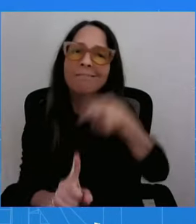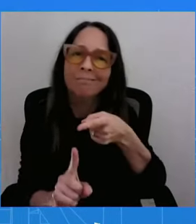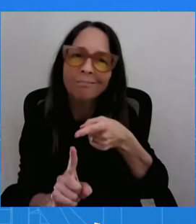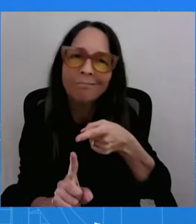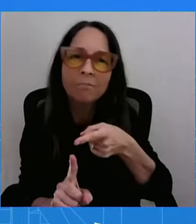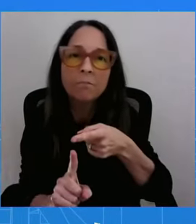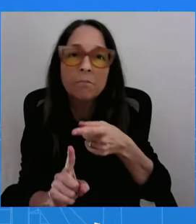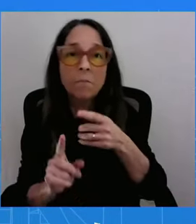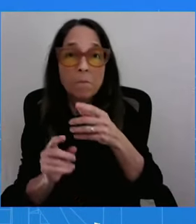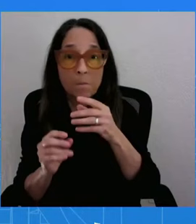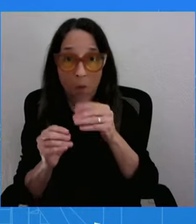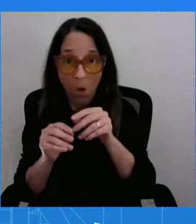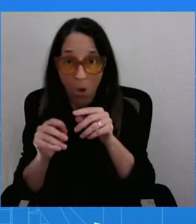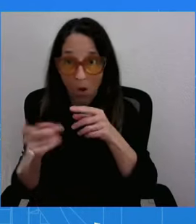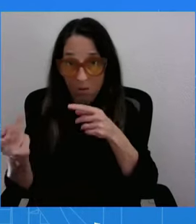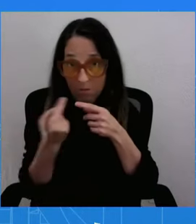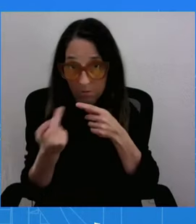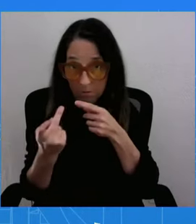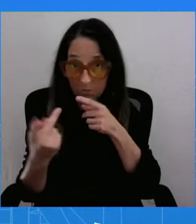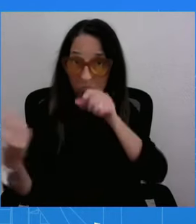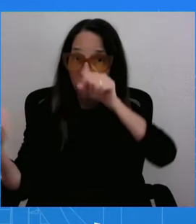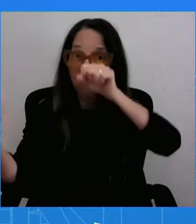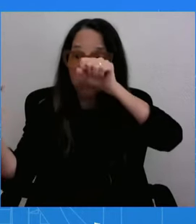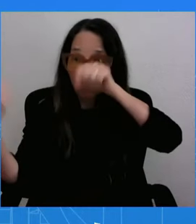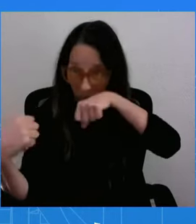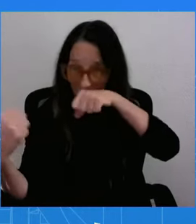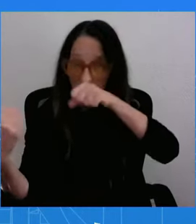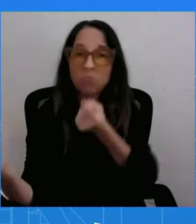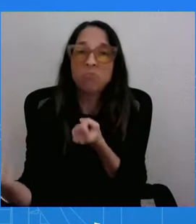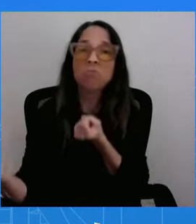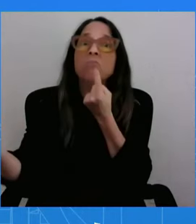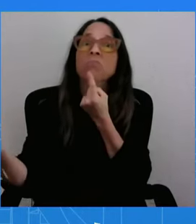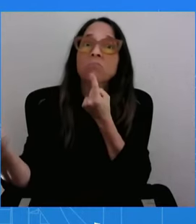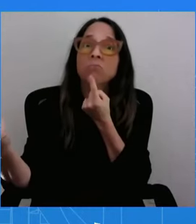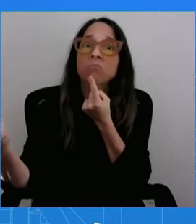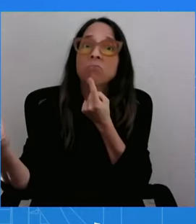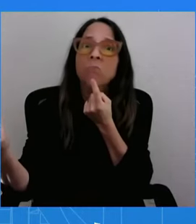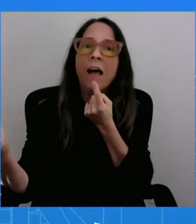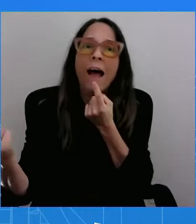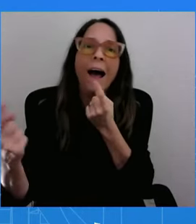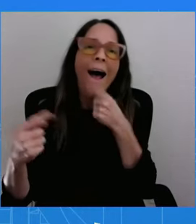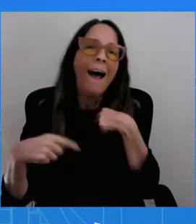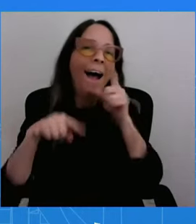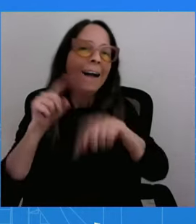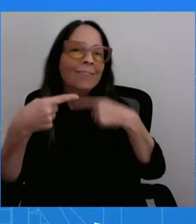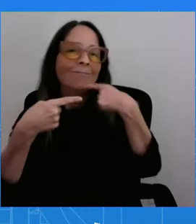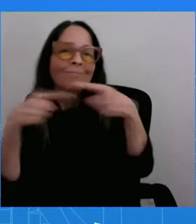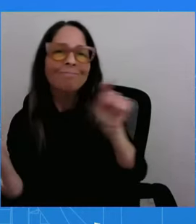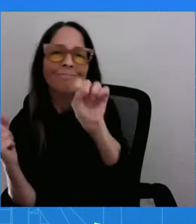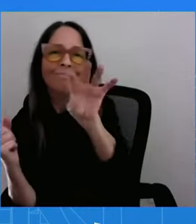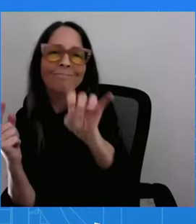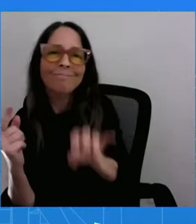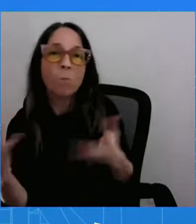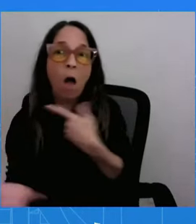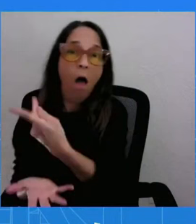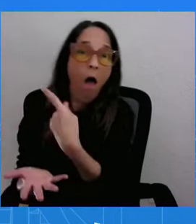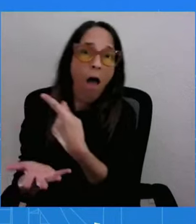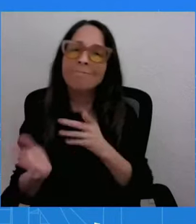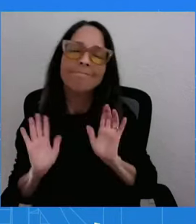again, I can't negotiate the details in public with you. But, you know, I heard